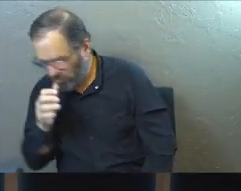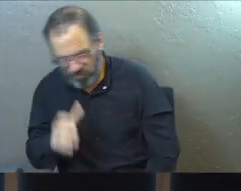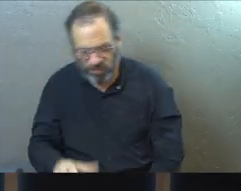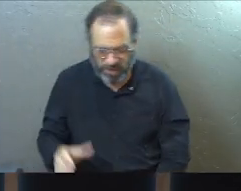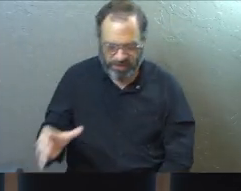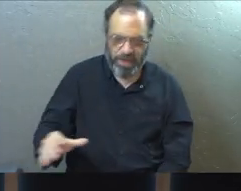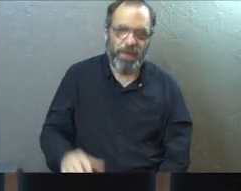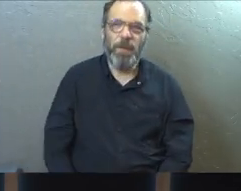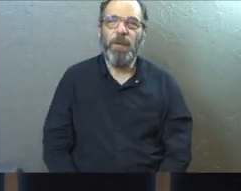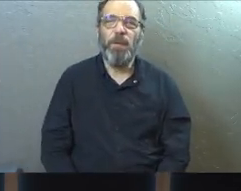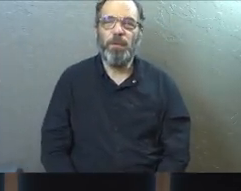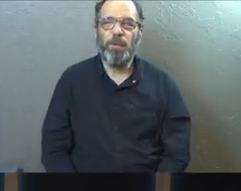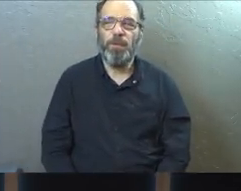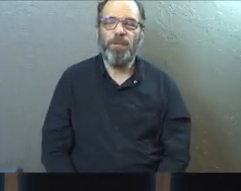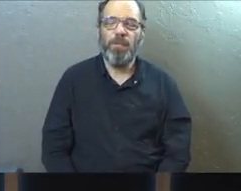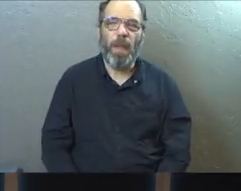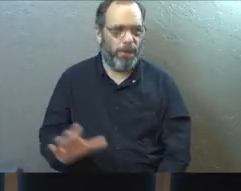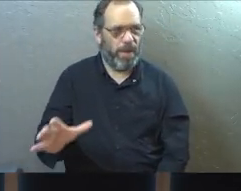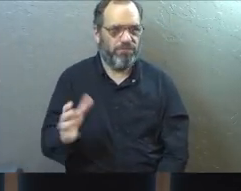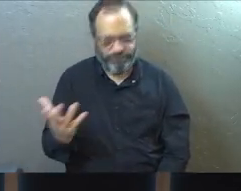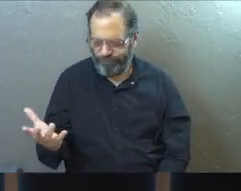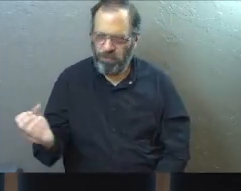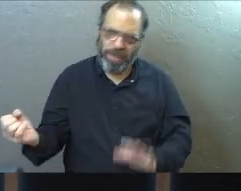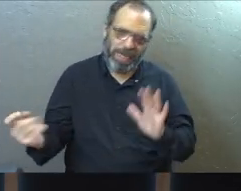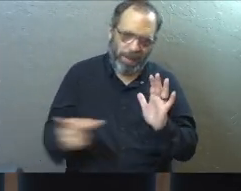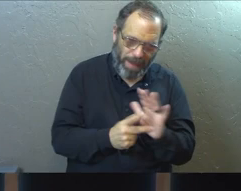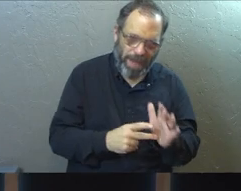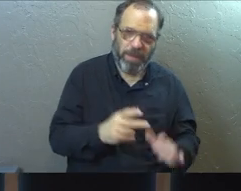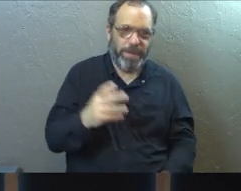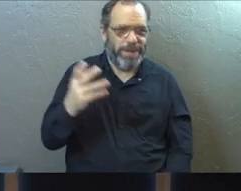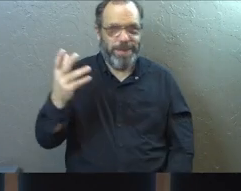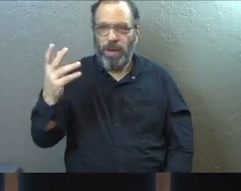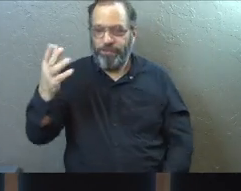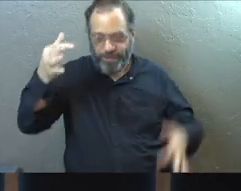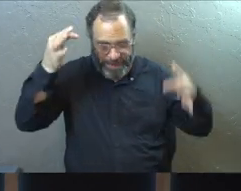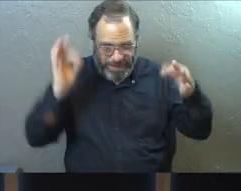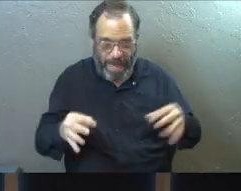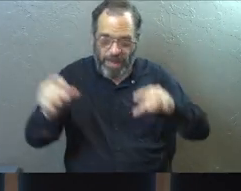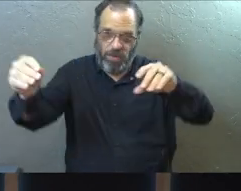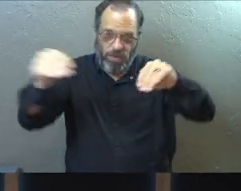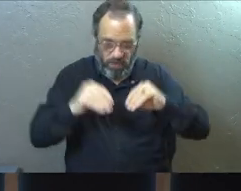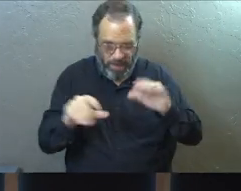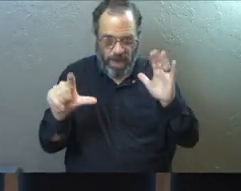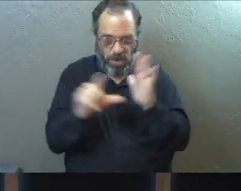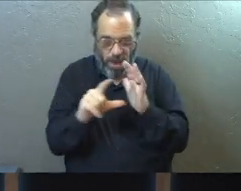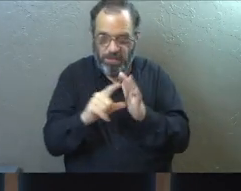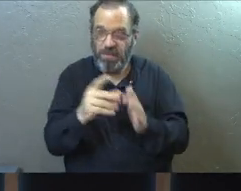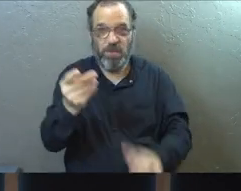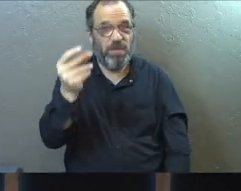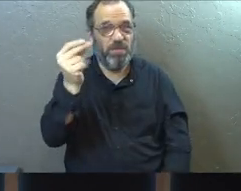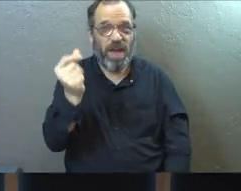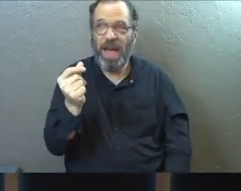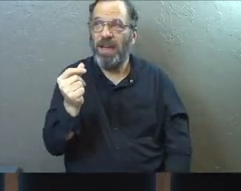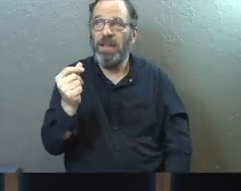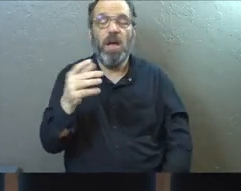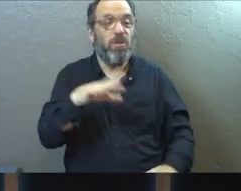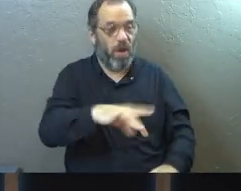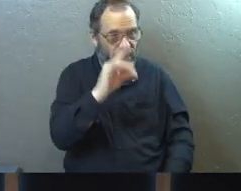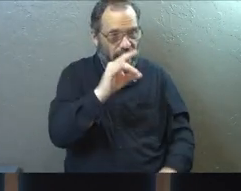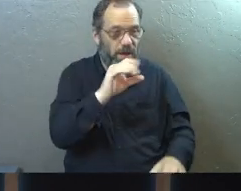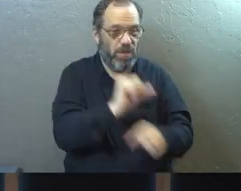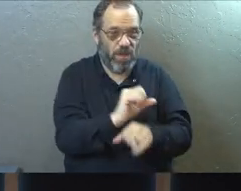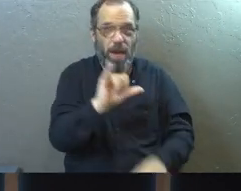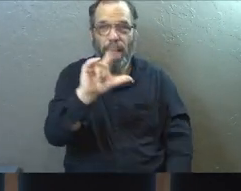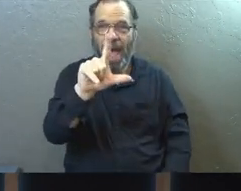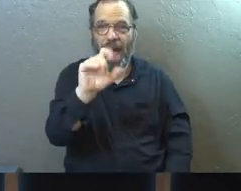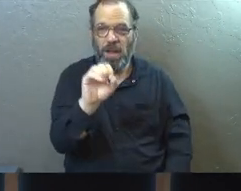but we were like, man, we got to get back, and so we just decided to move back. It was super quick, and so I went and got a job at